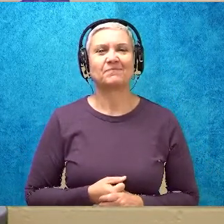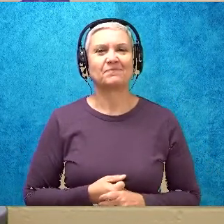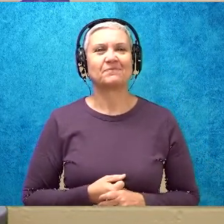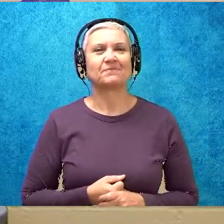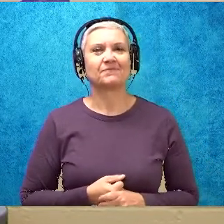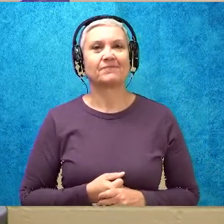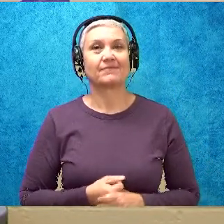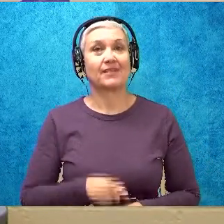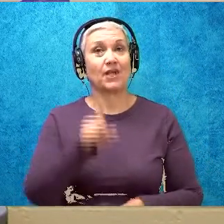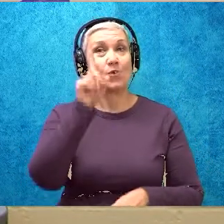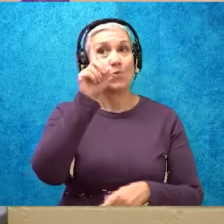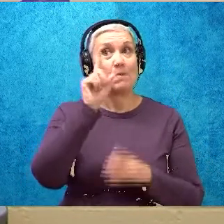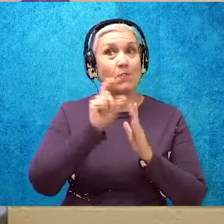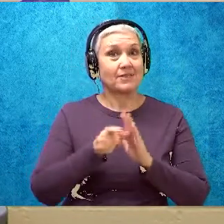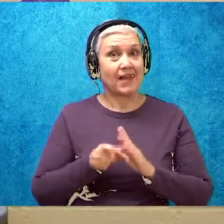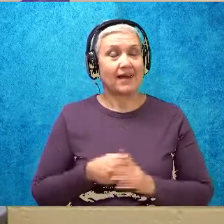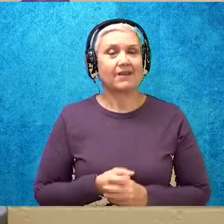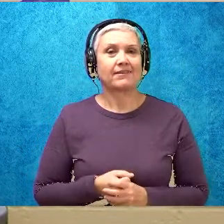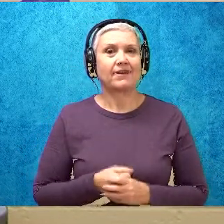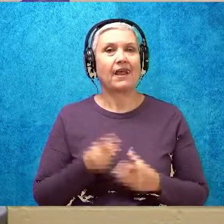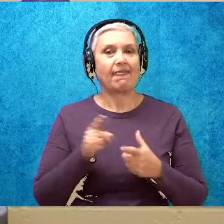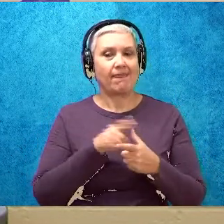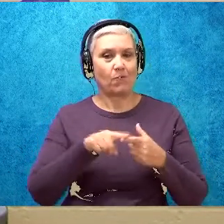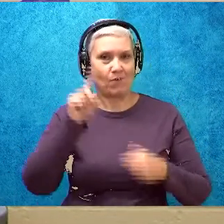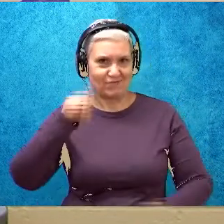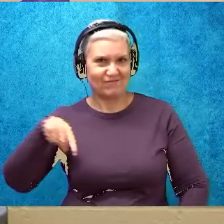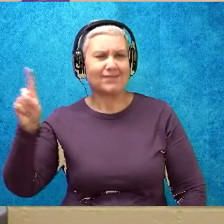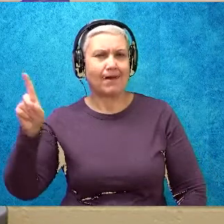Okay, one more second, and then we're going to check.